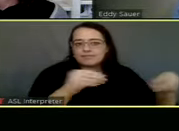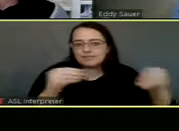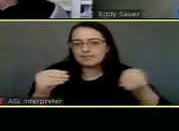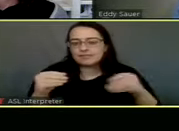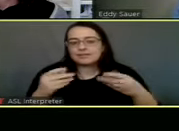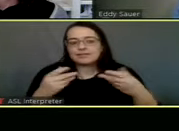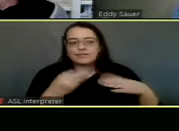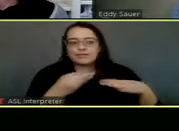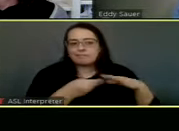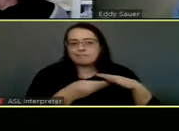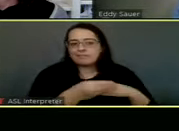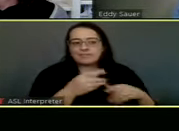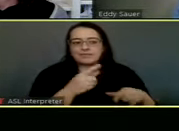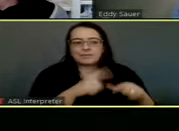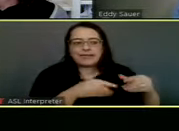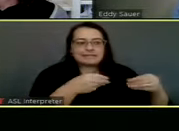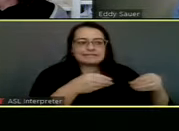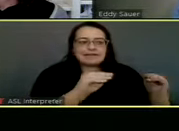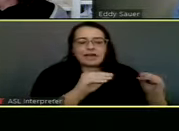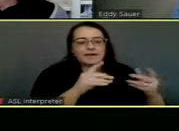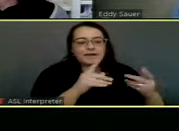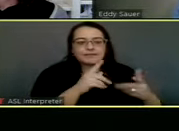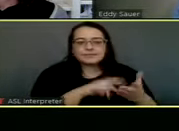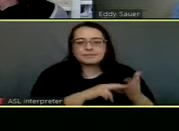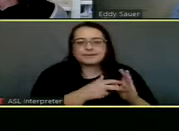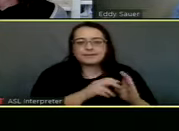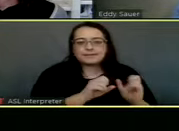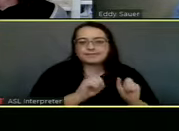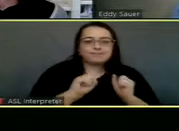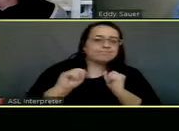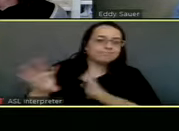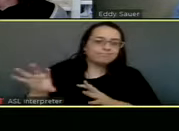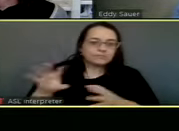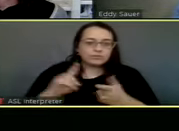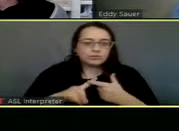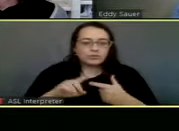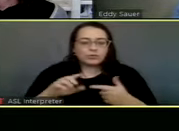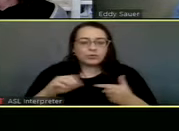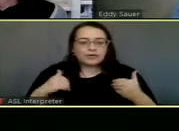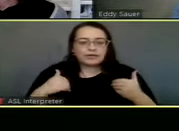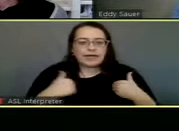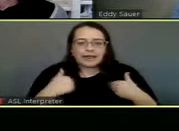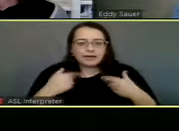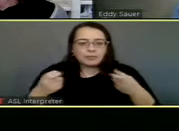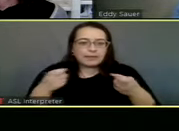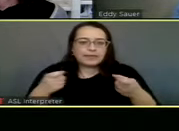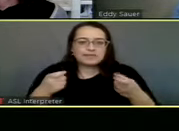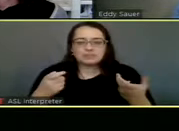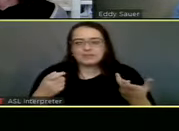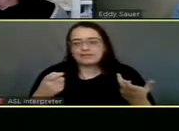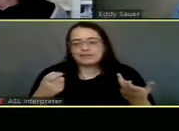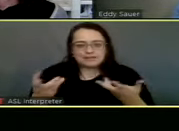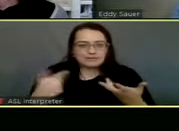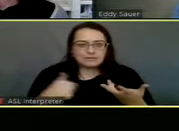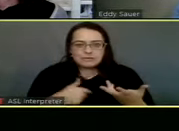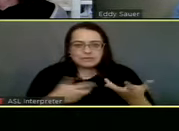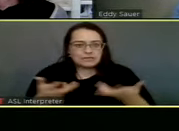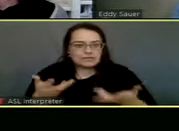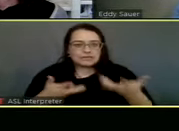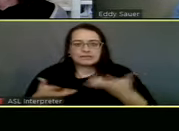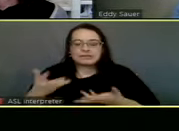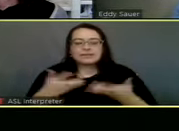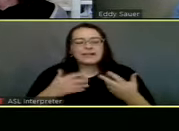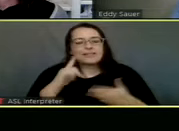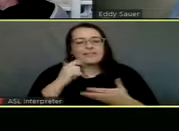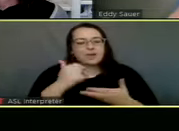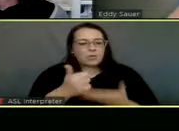sell them and they can't sell them and they end up surrendering them to us. So I think it's really going to be able to open our eyes and see